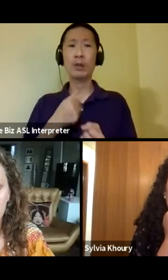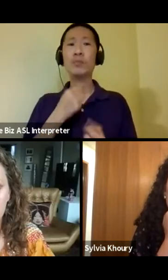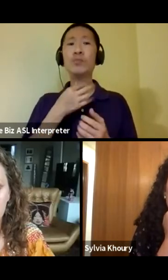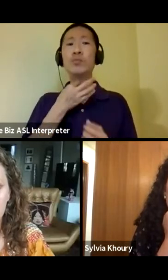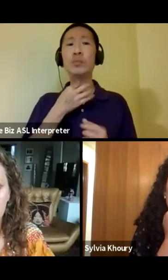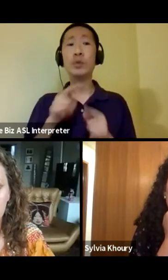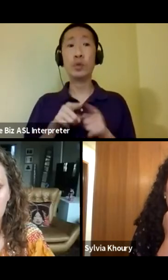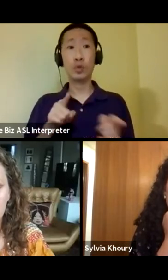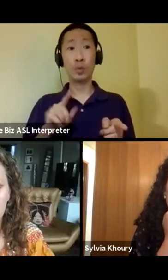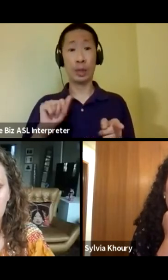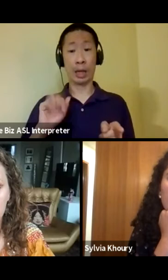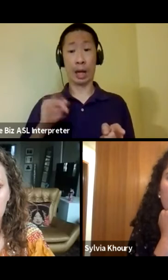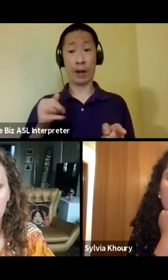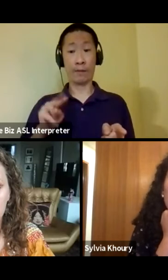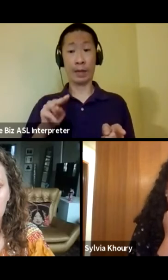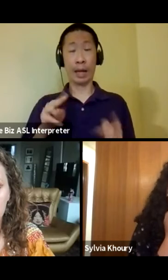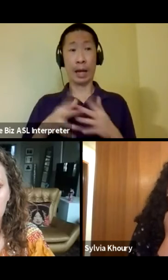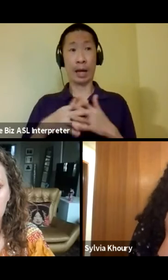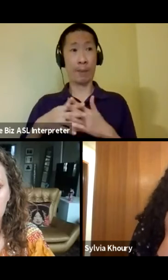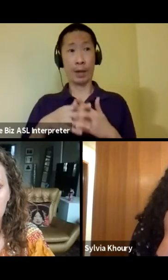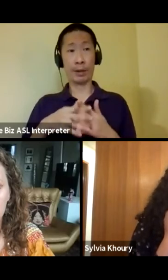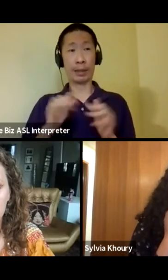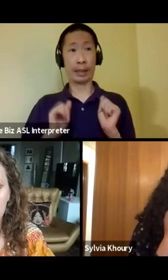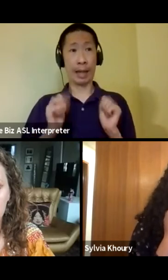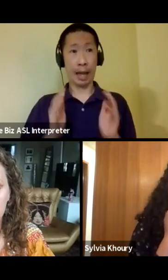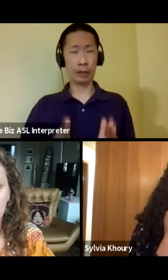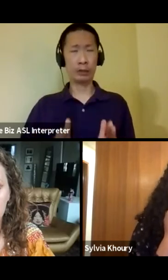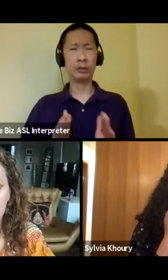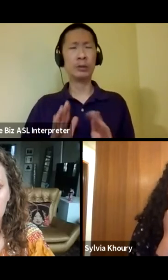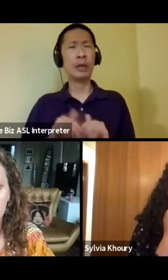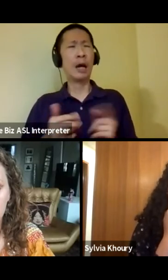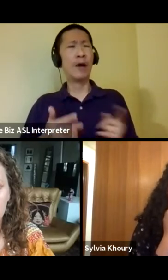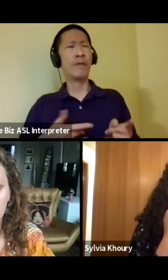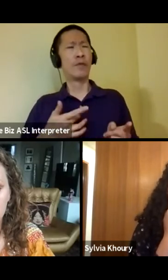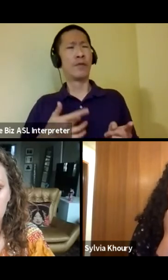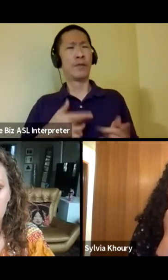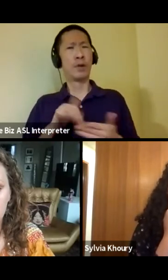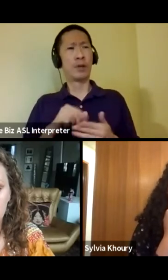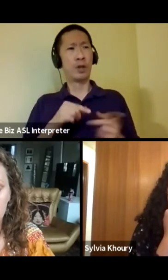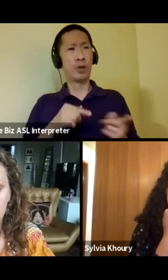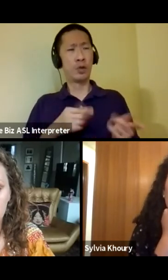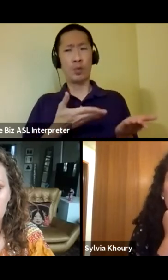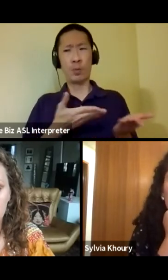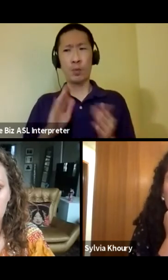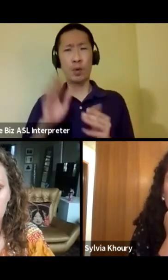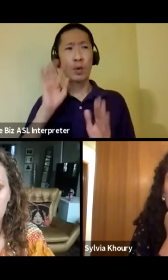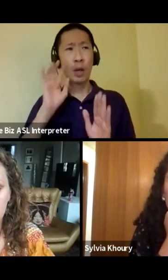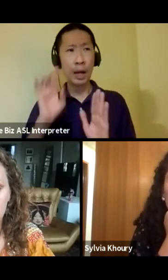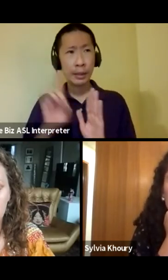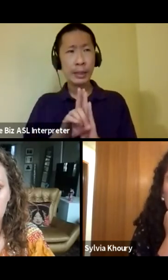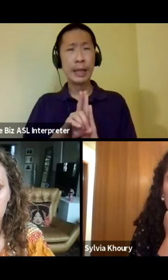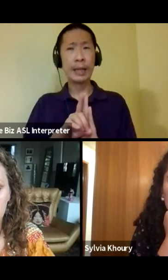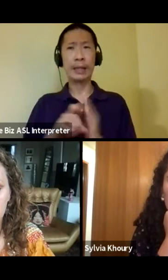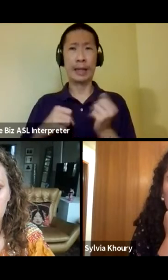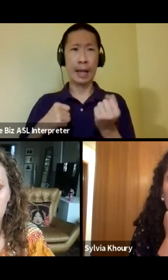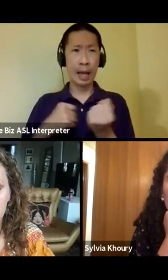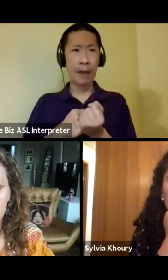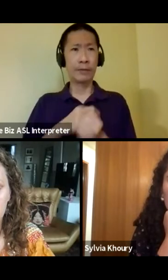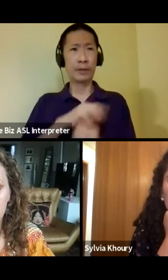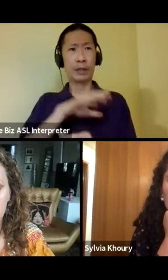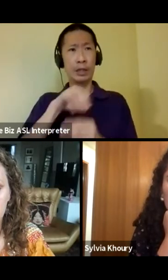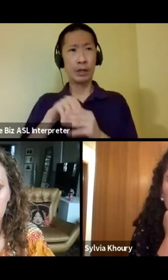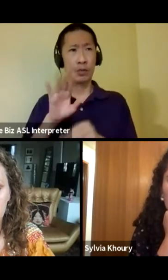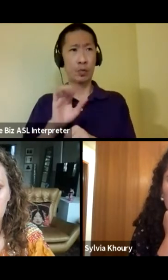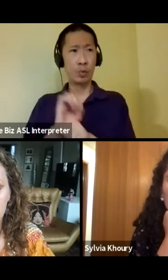an Afghan American actor, how have you found that you've brought your identity and your advocacy into your work?